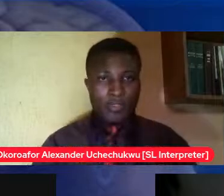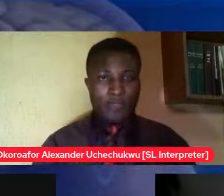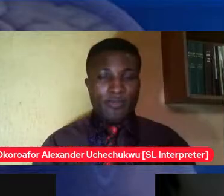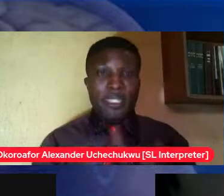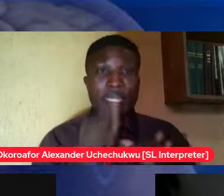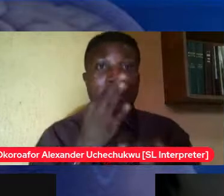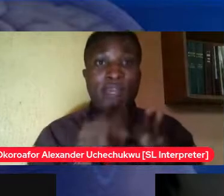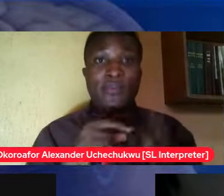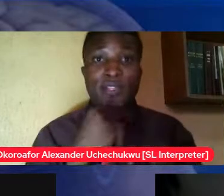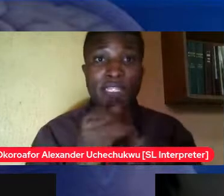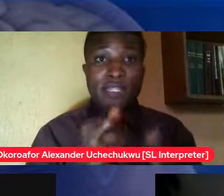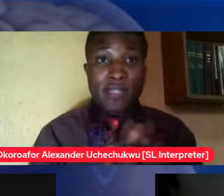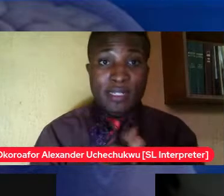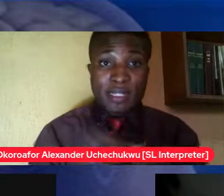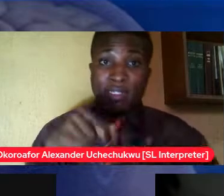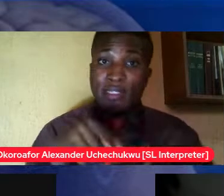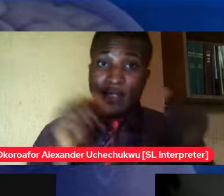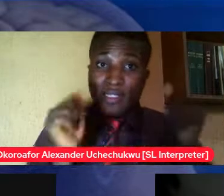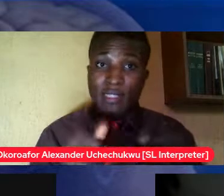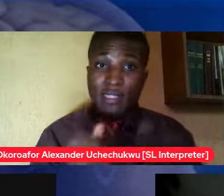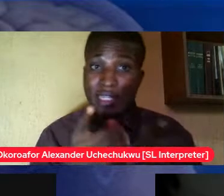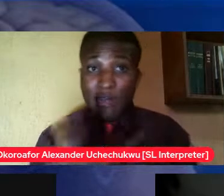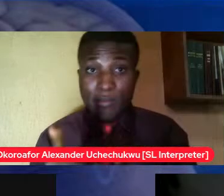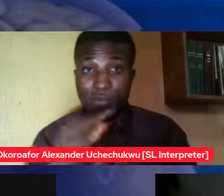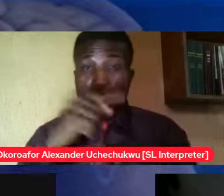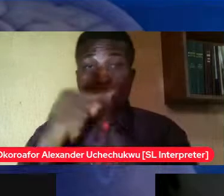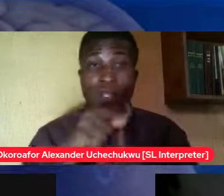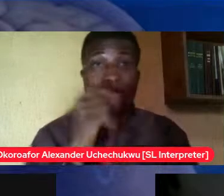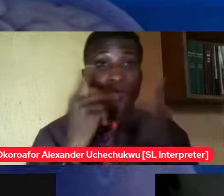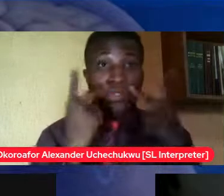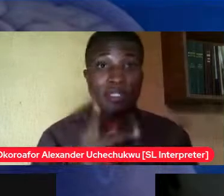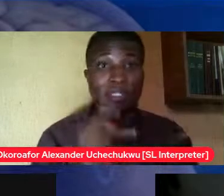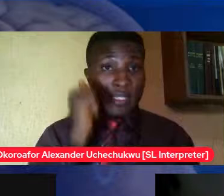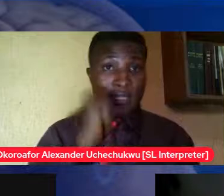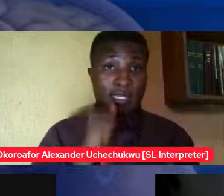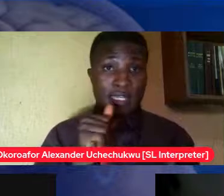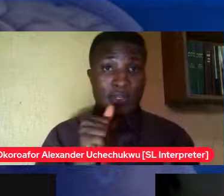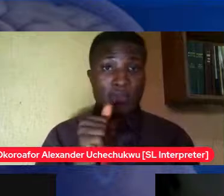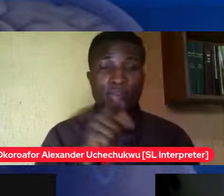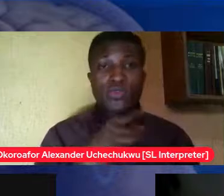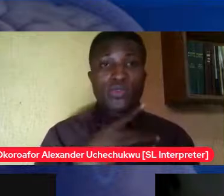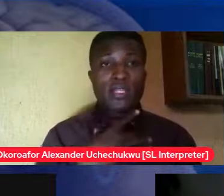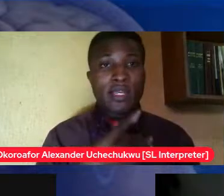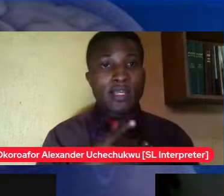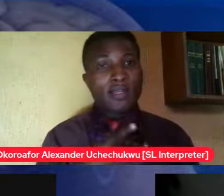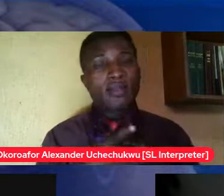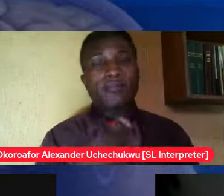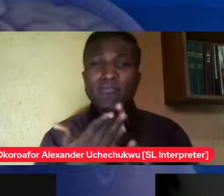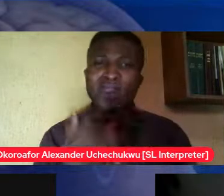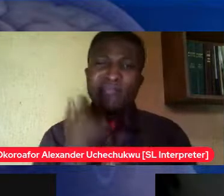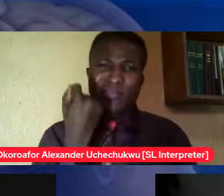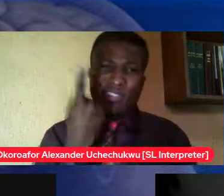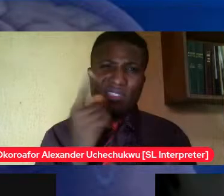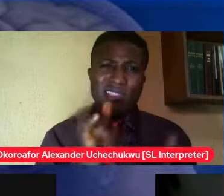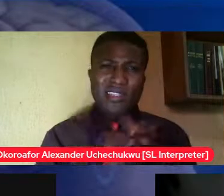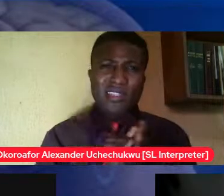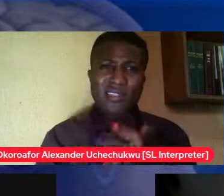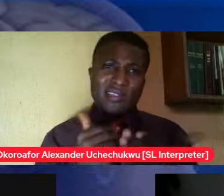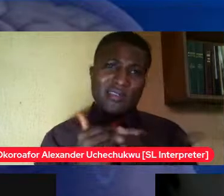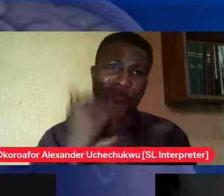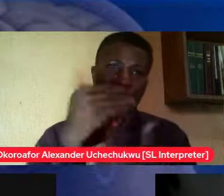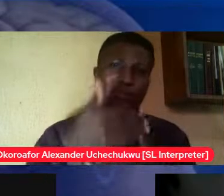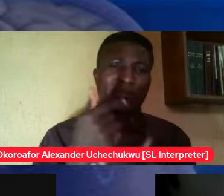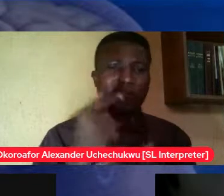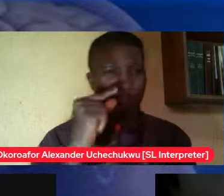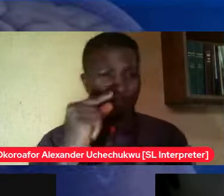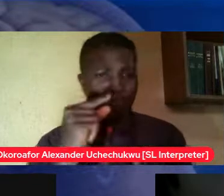when you see a girl you like just understand that after a while it will calm down but if you are growing older